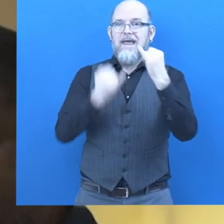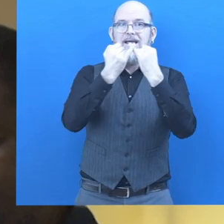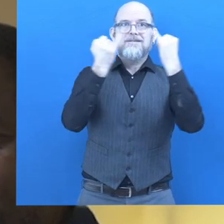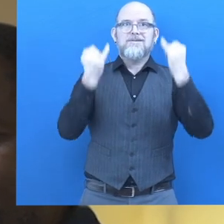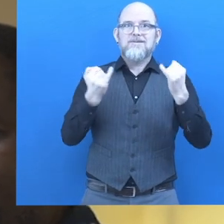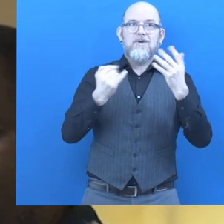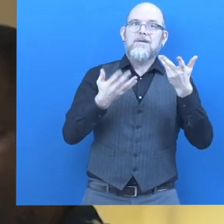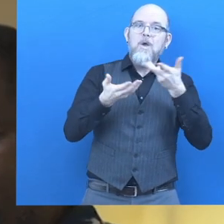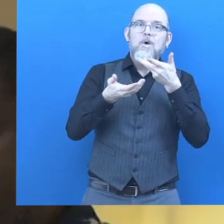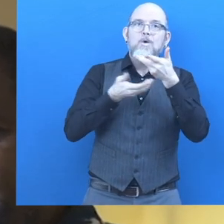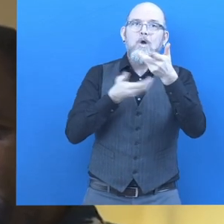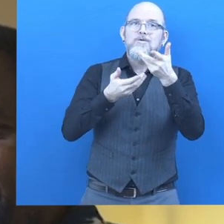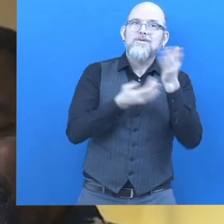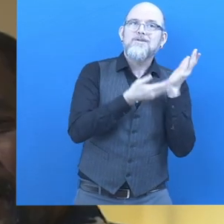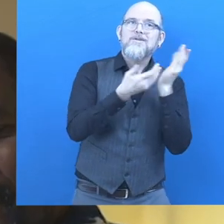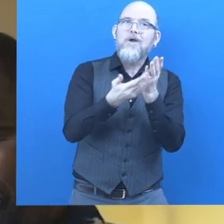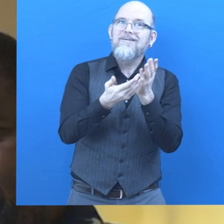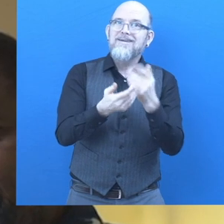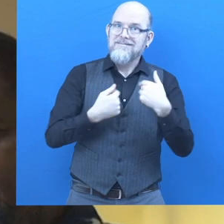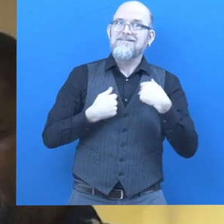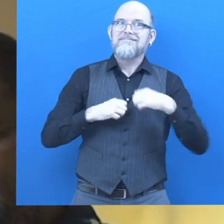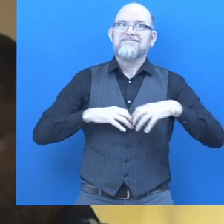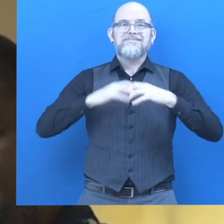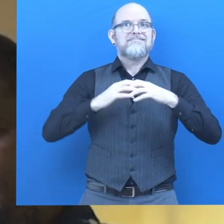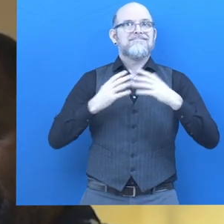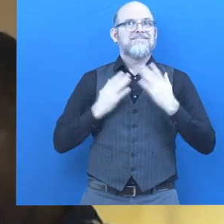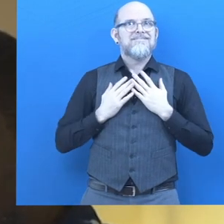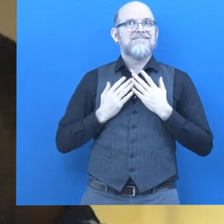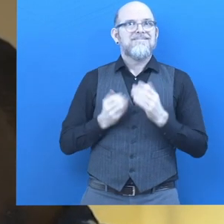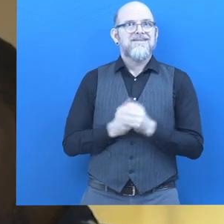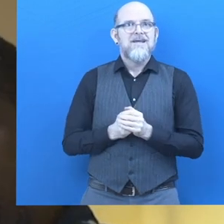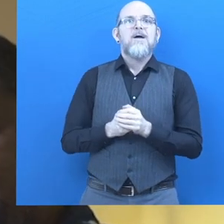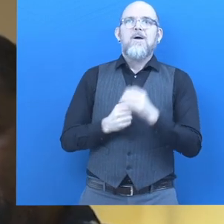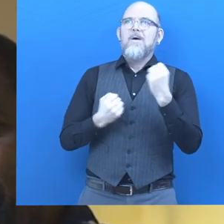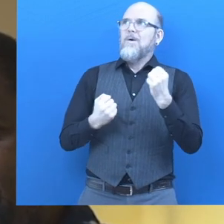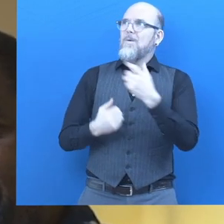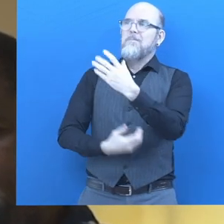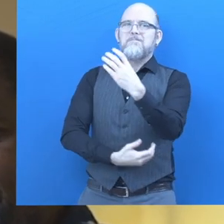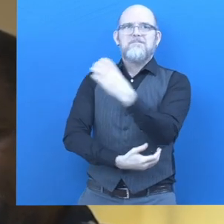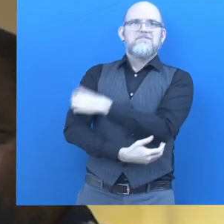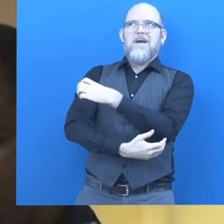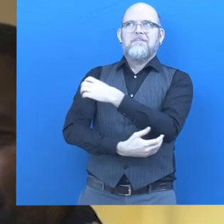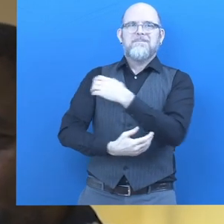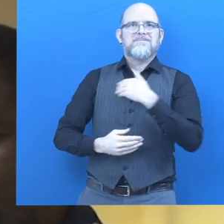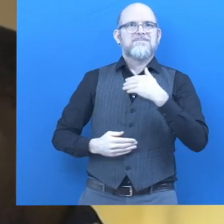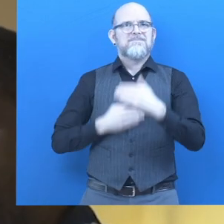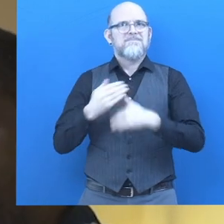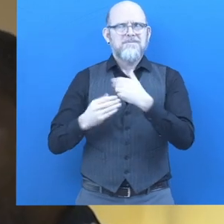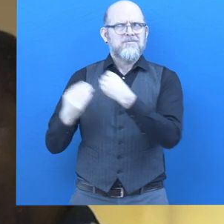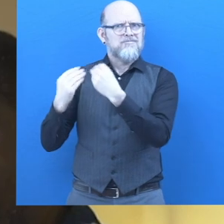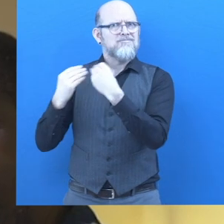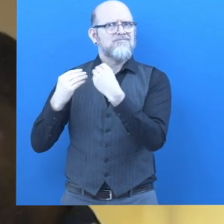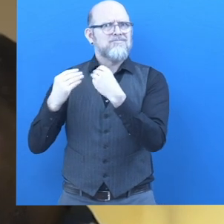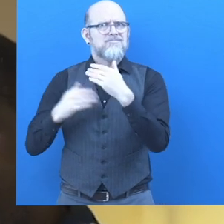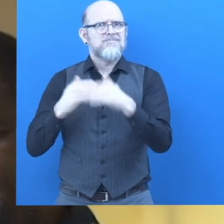today. So I really like the program. I've been empowered and I continue to be empowered by skills. You know, I